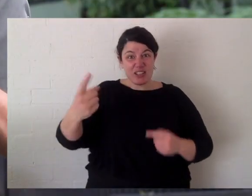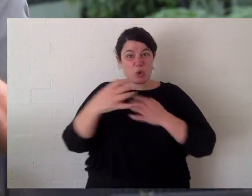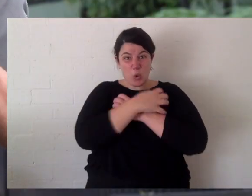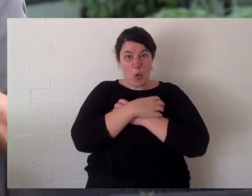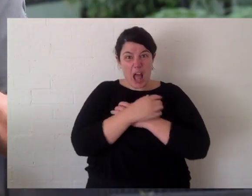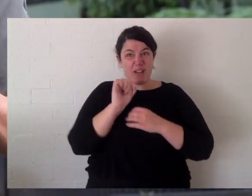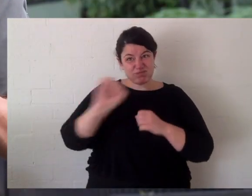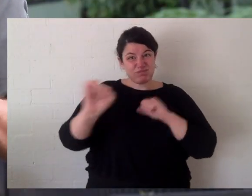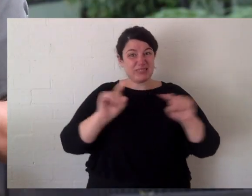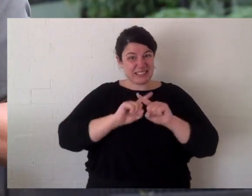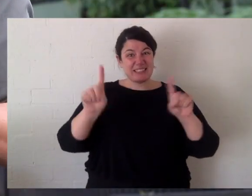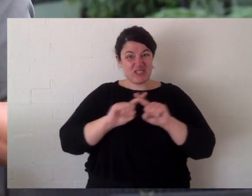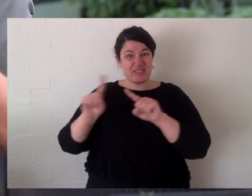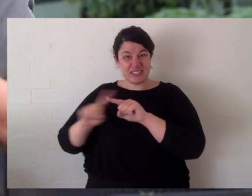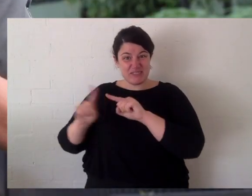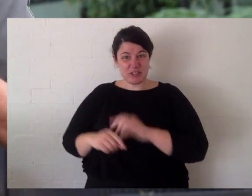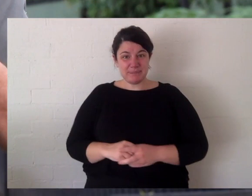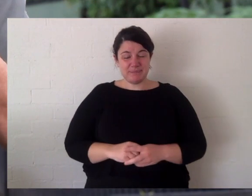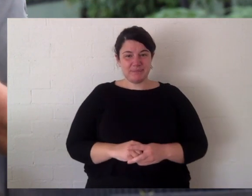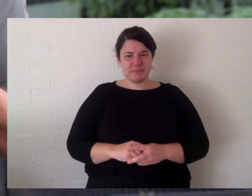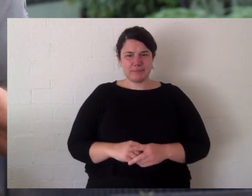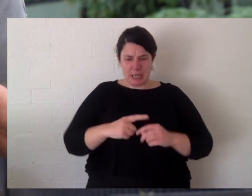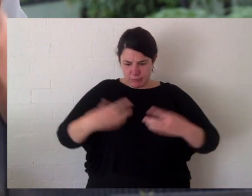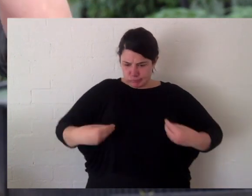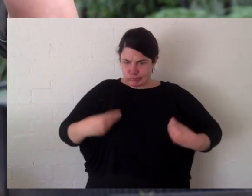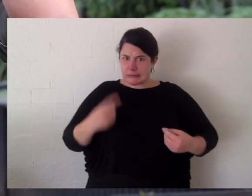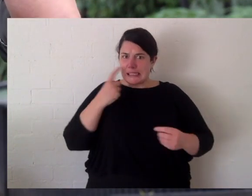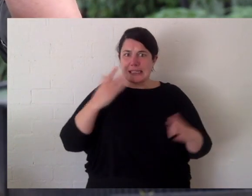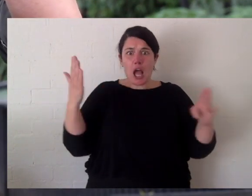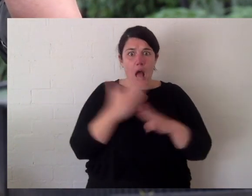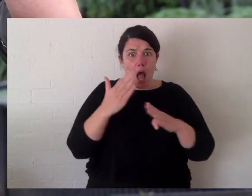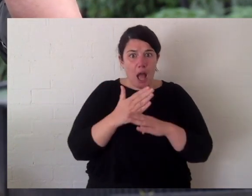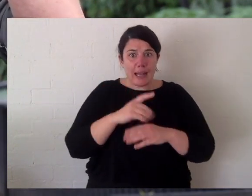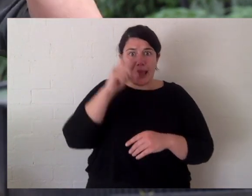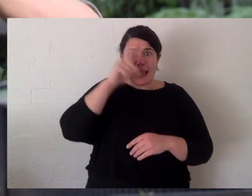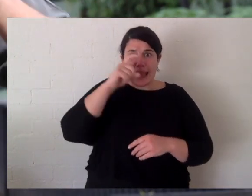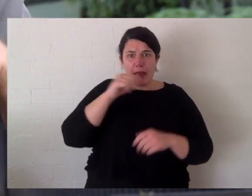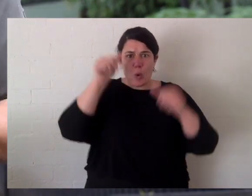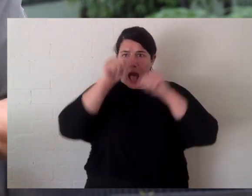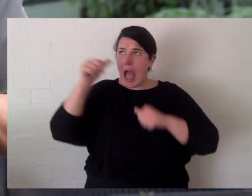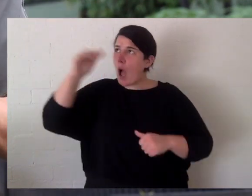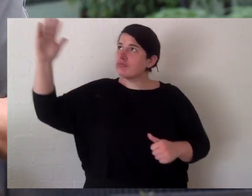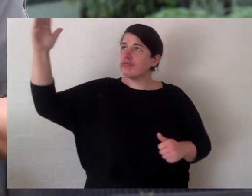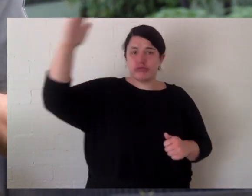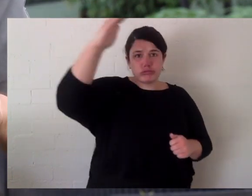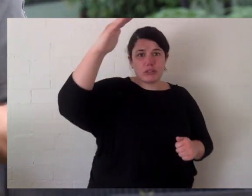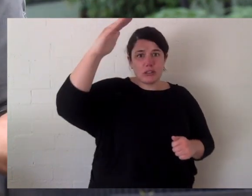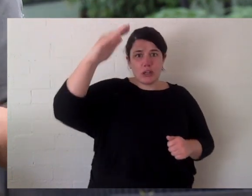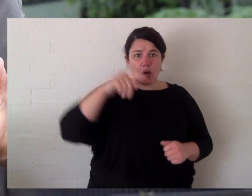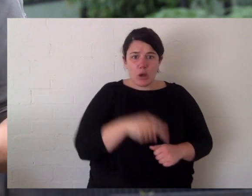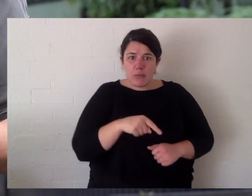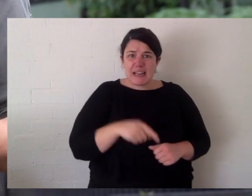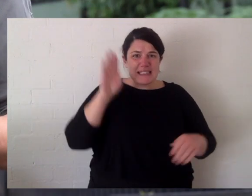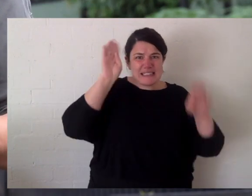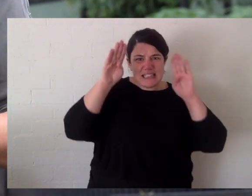lastly is their camouflage. They have predators too. Eagles and owls in the sky, dingoes and goannas, quals on the